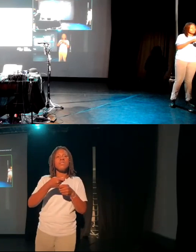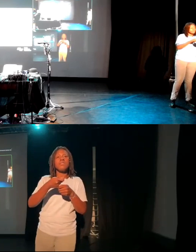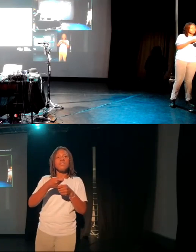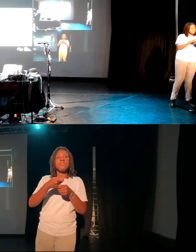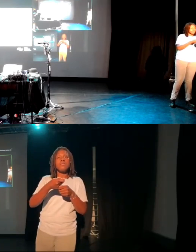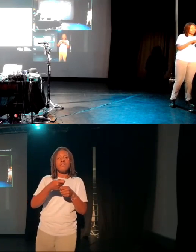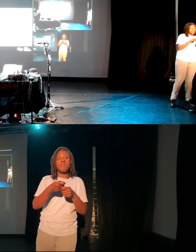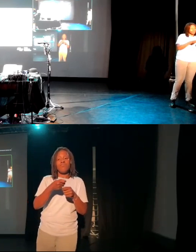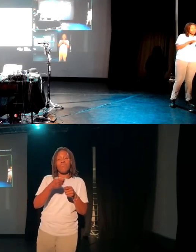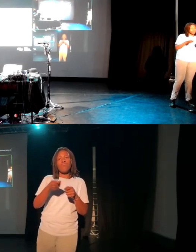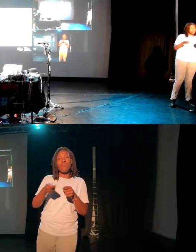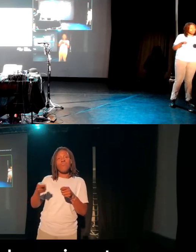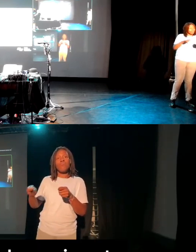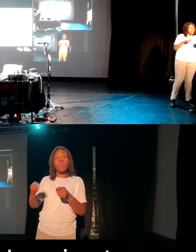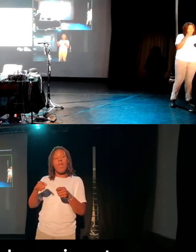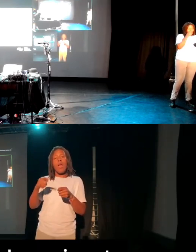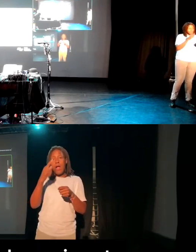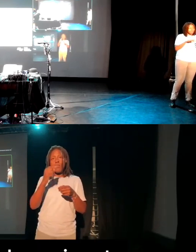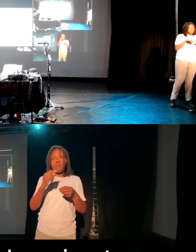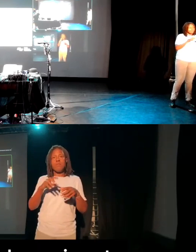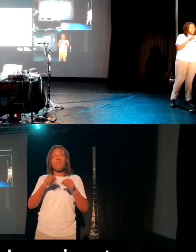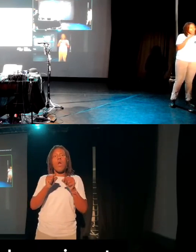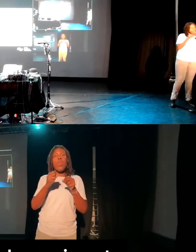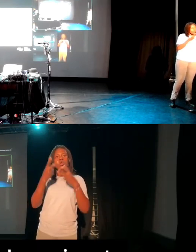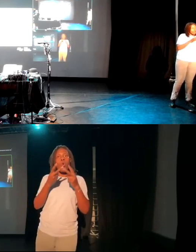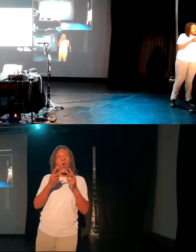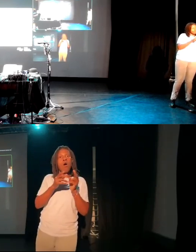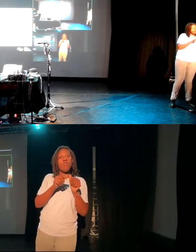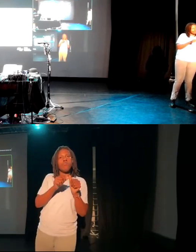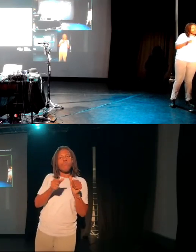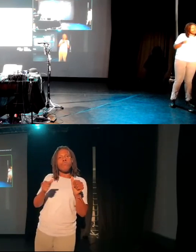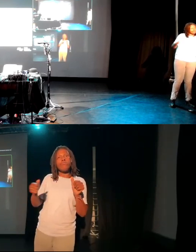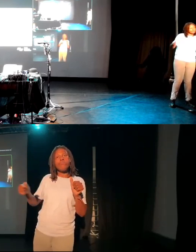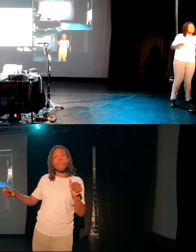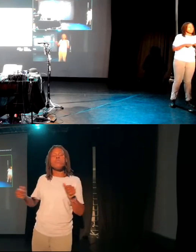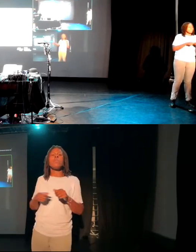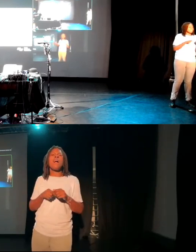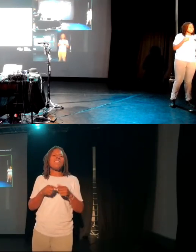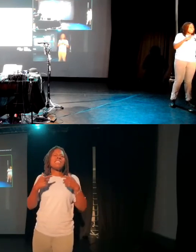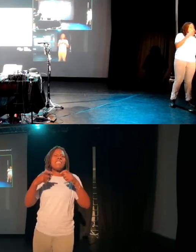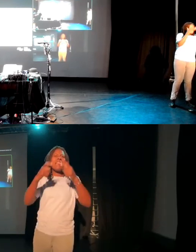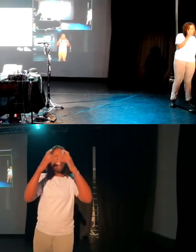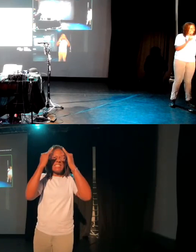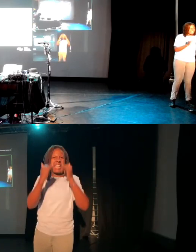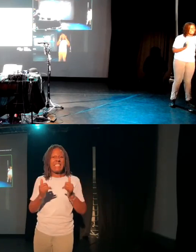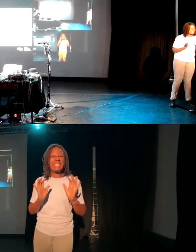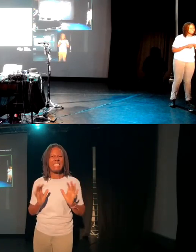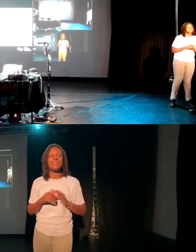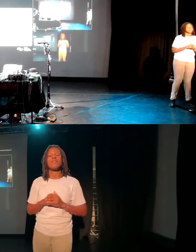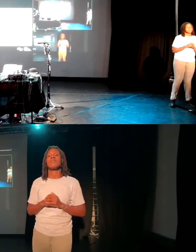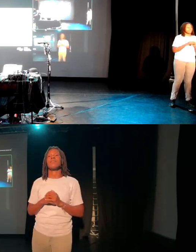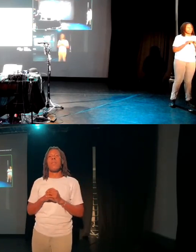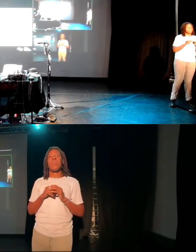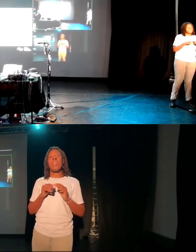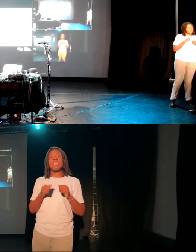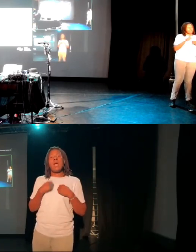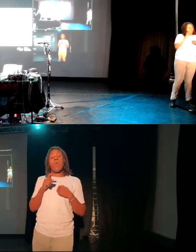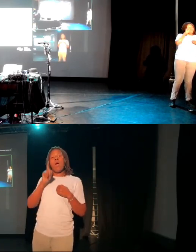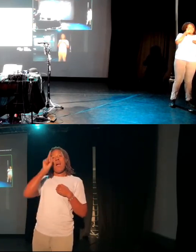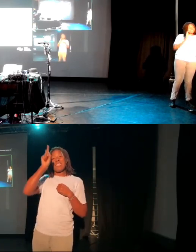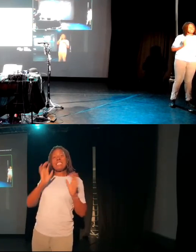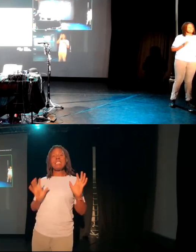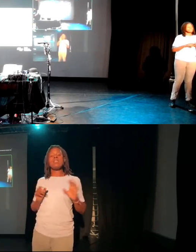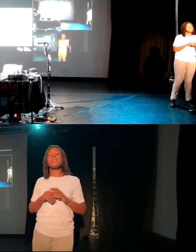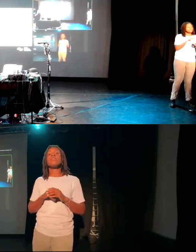point for a song. You can tell it's only doing it every now and again at the moment because we're still in the testing phase. But that's the idea is so for